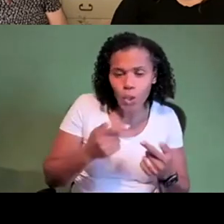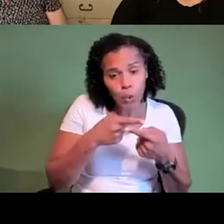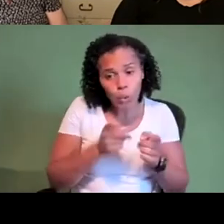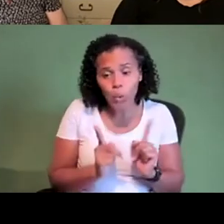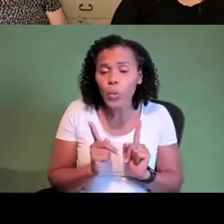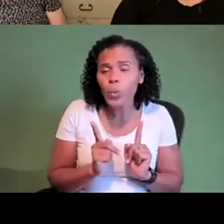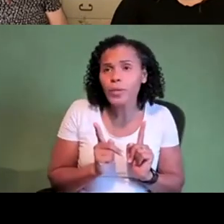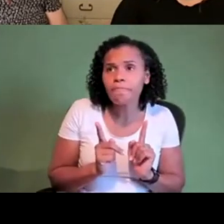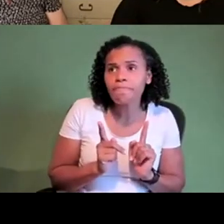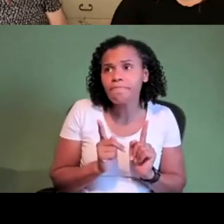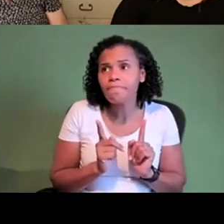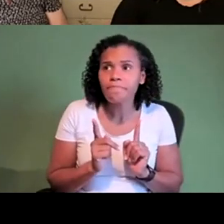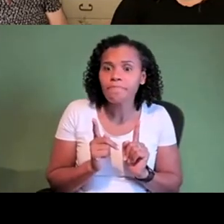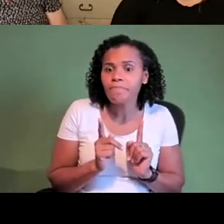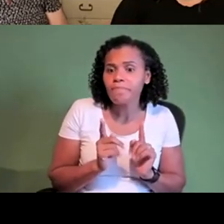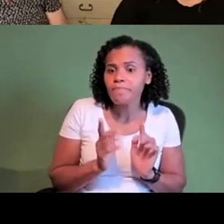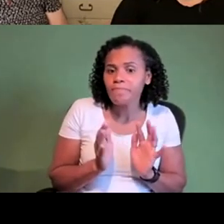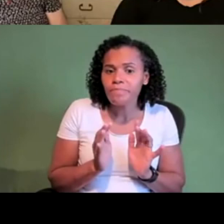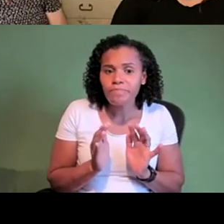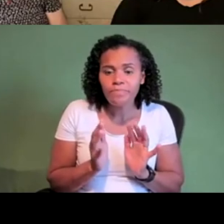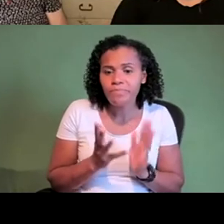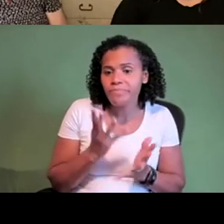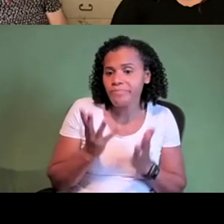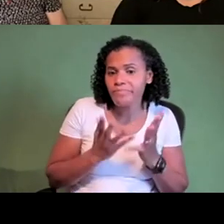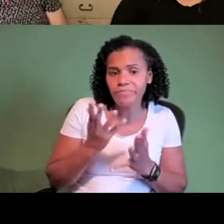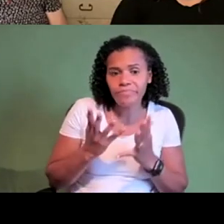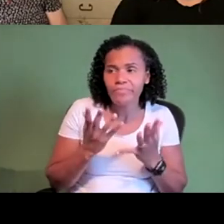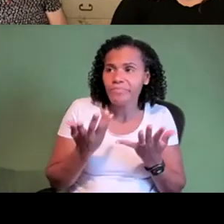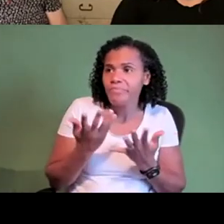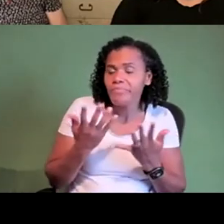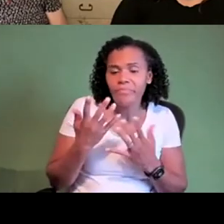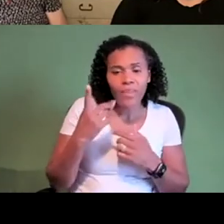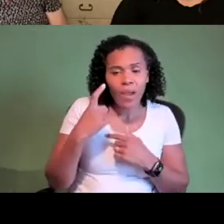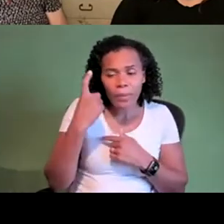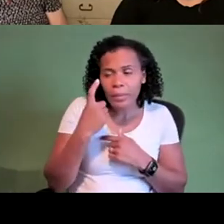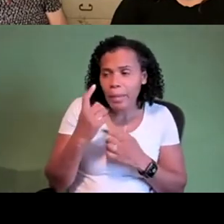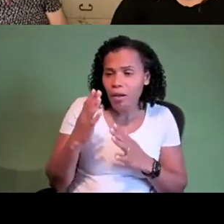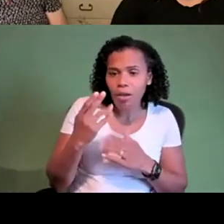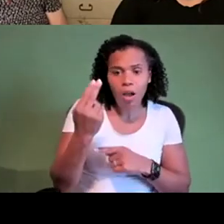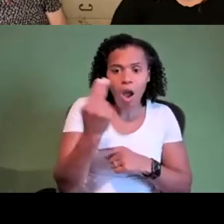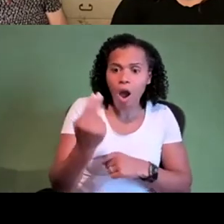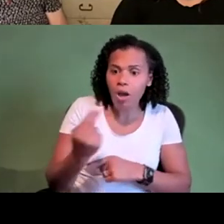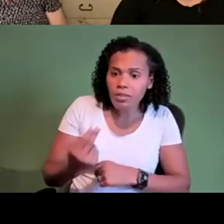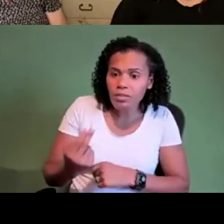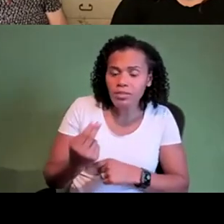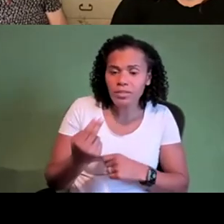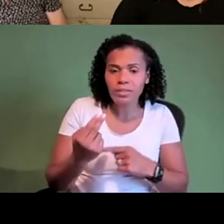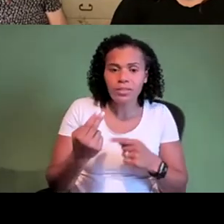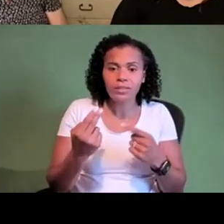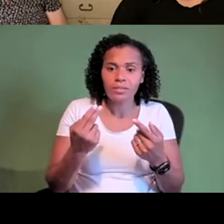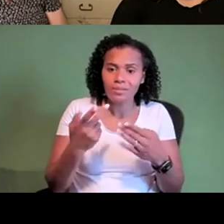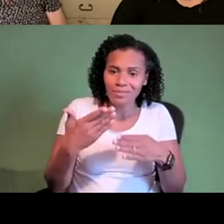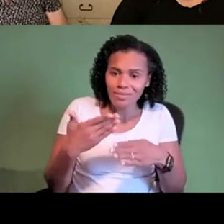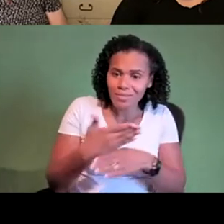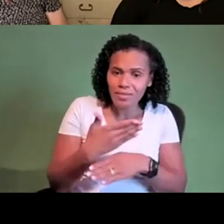explosion if you like of or the the status of artwork and uh practice dealing